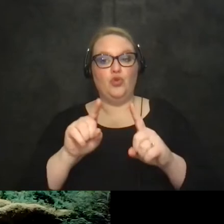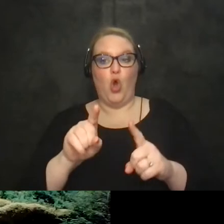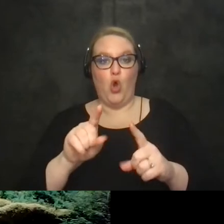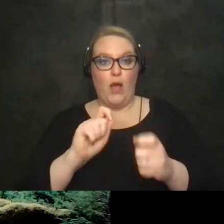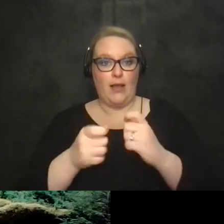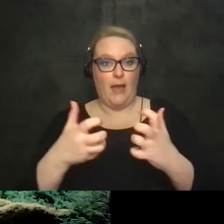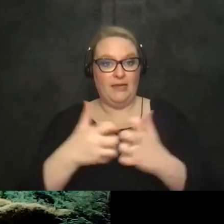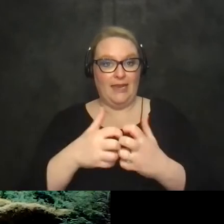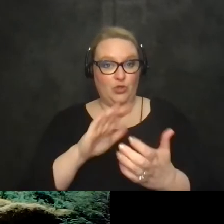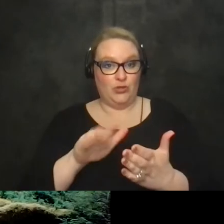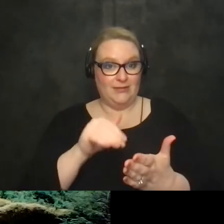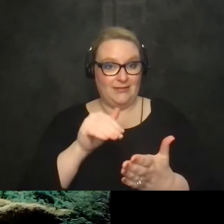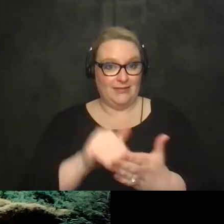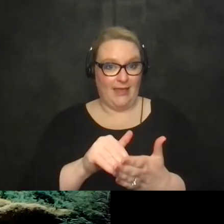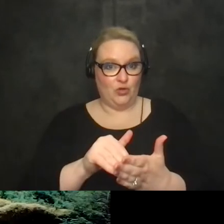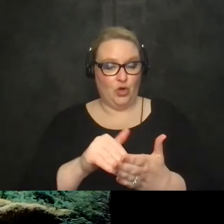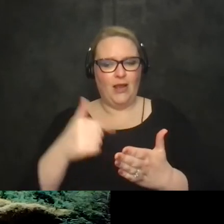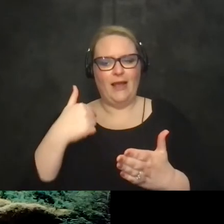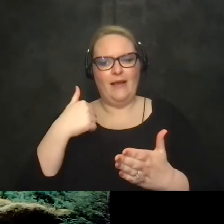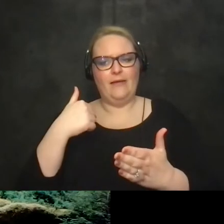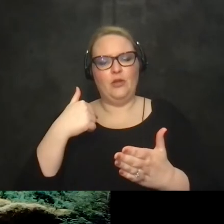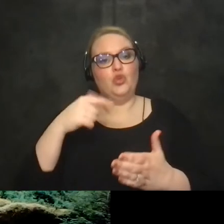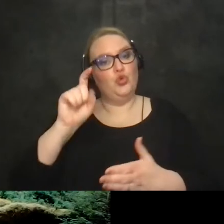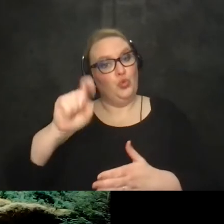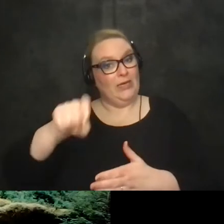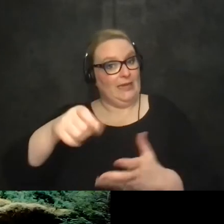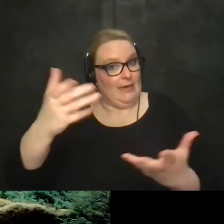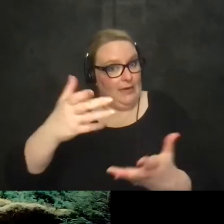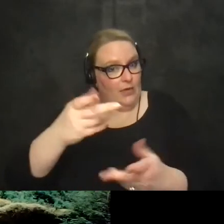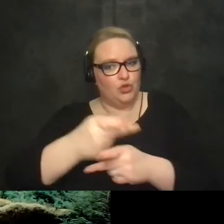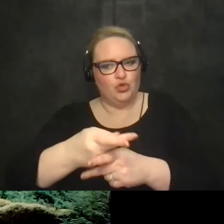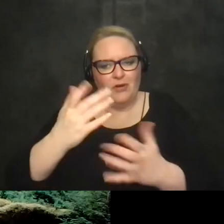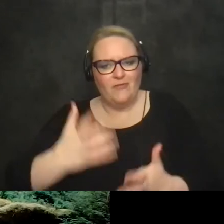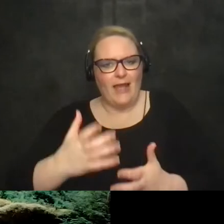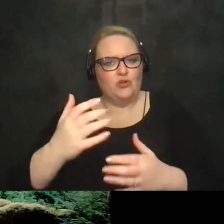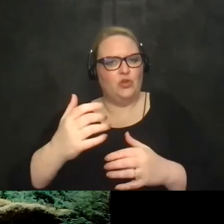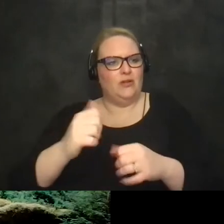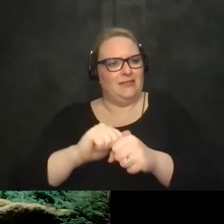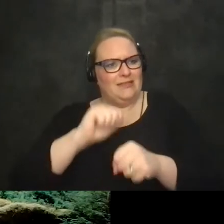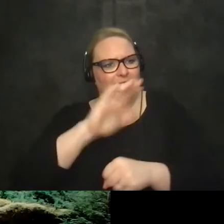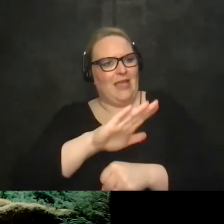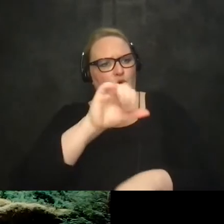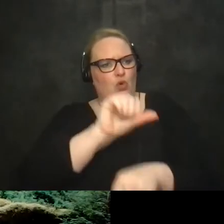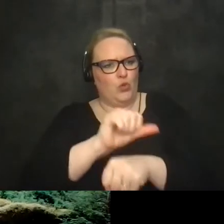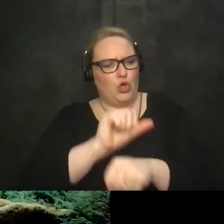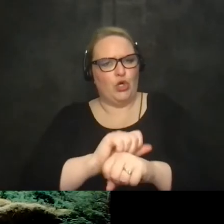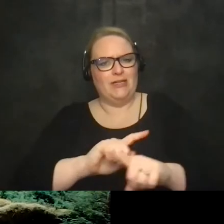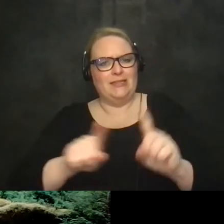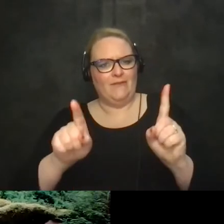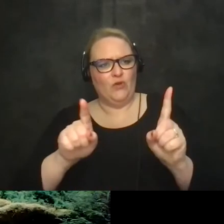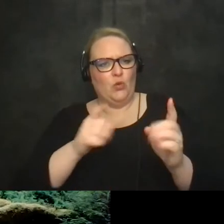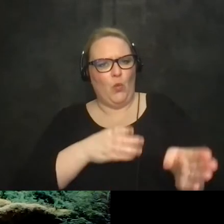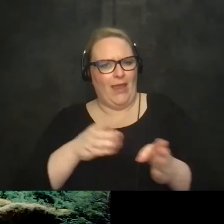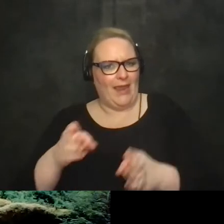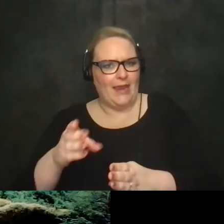and what you need is your supervisor to send you your work in a different way uh